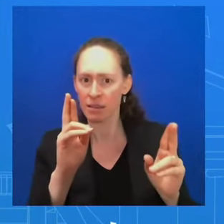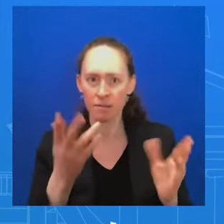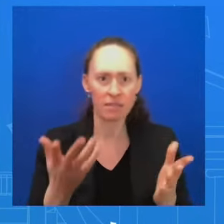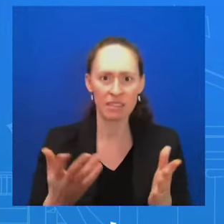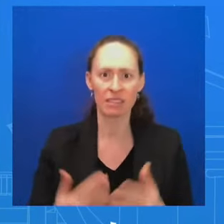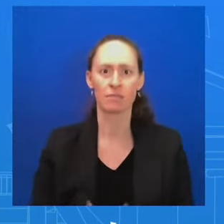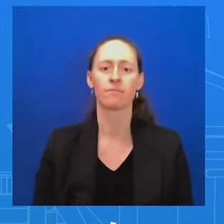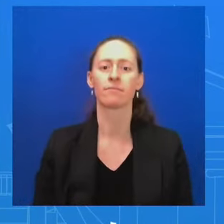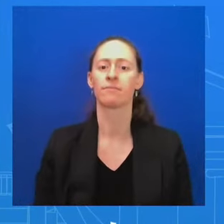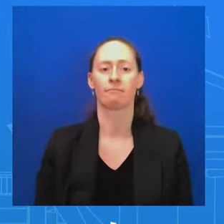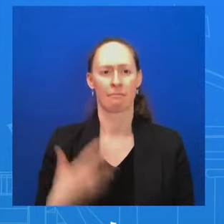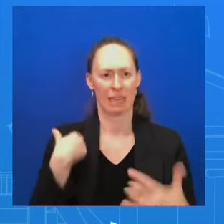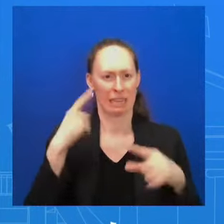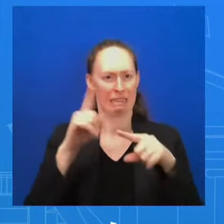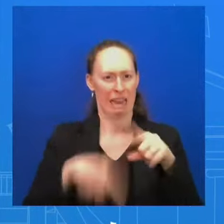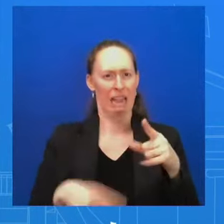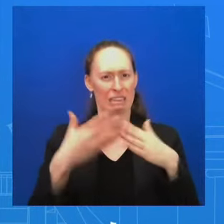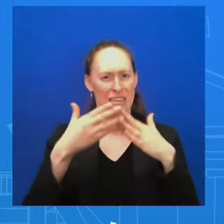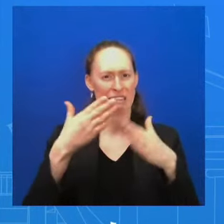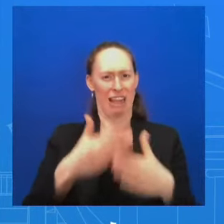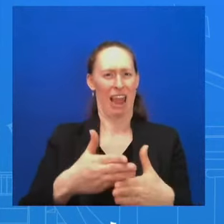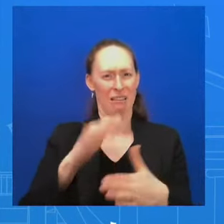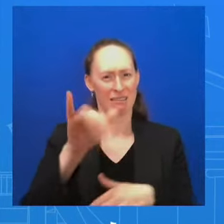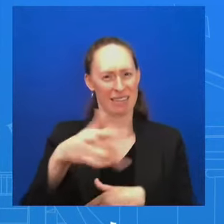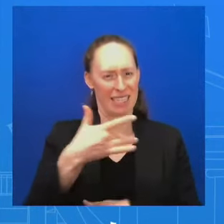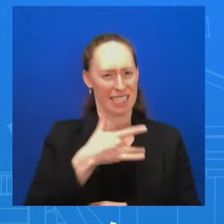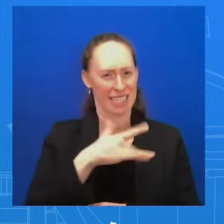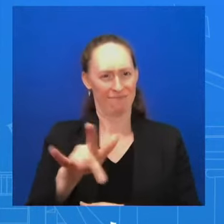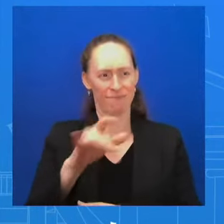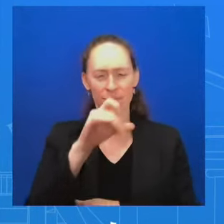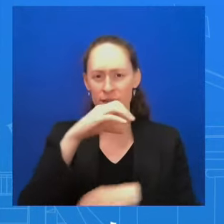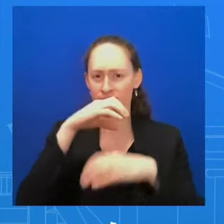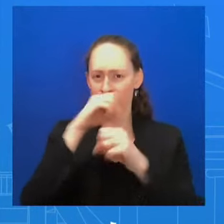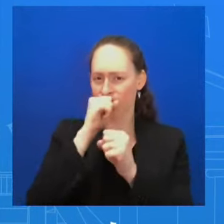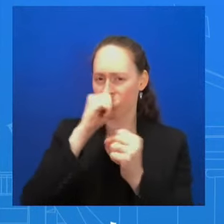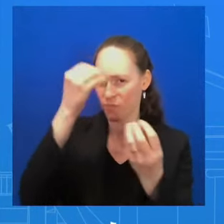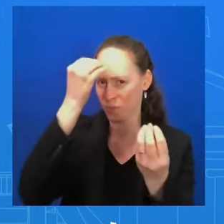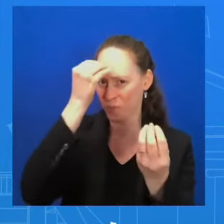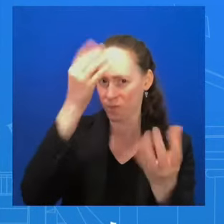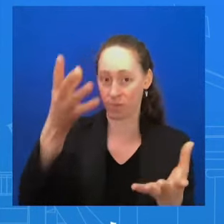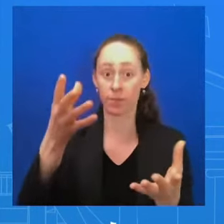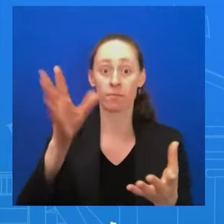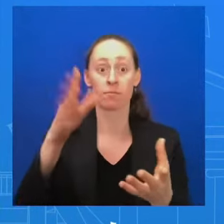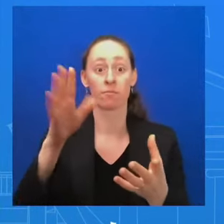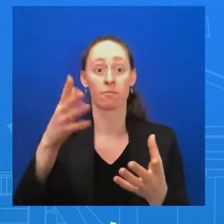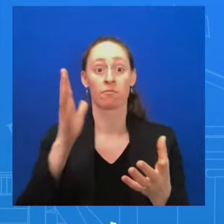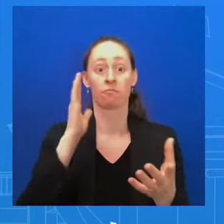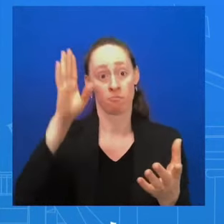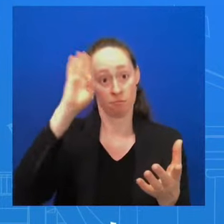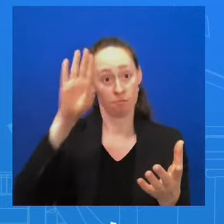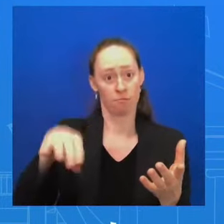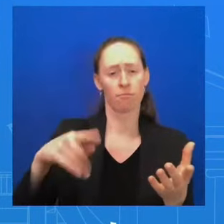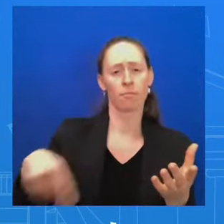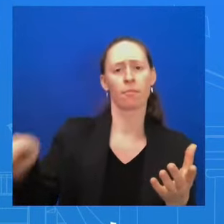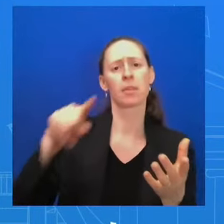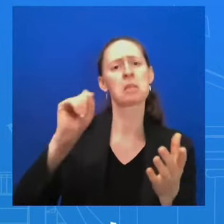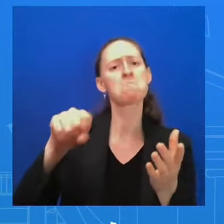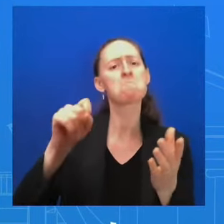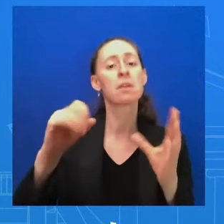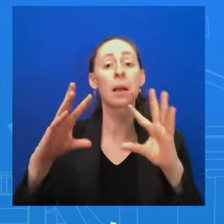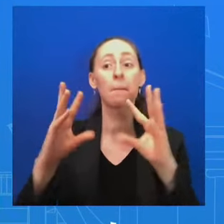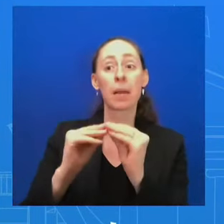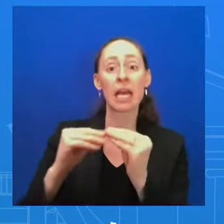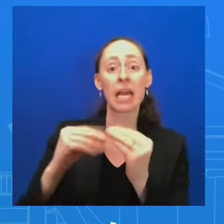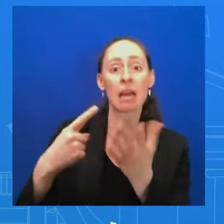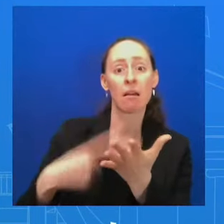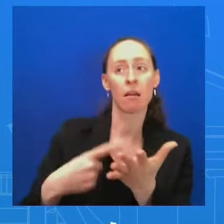But they did talk about a very public and very viable, real threat by Iran